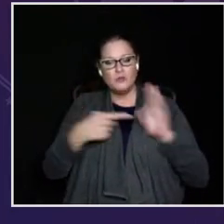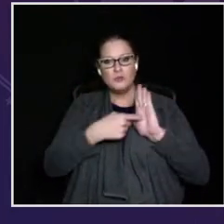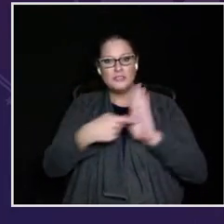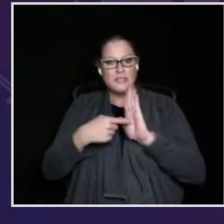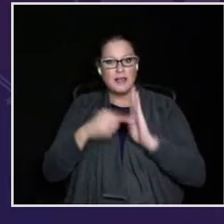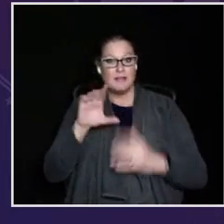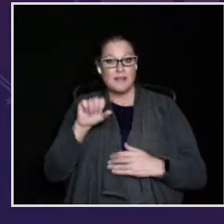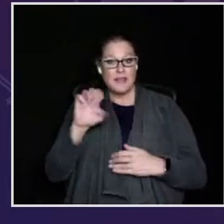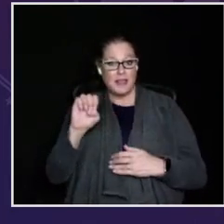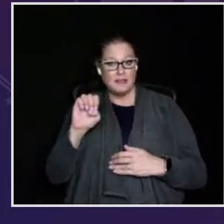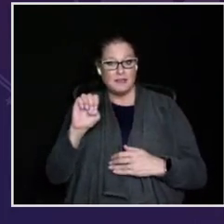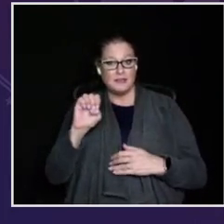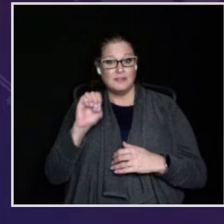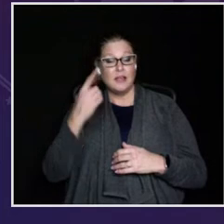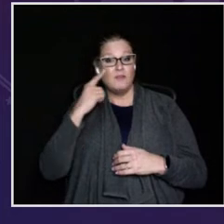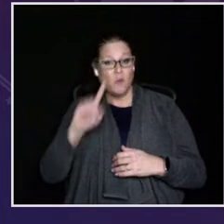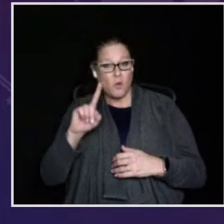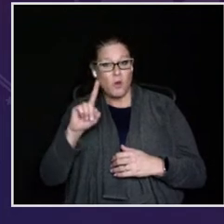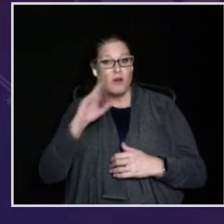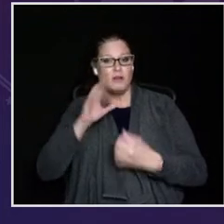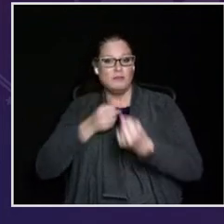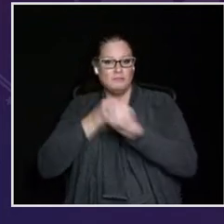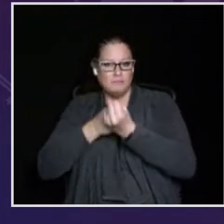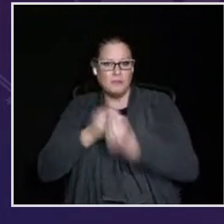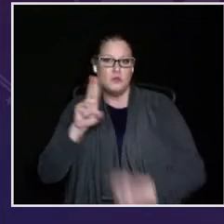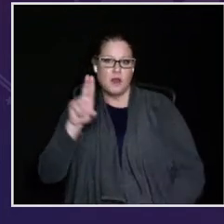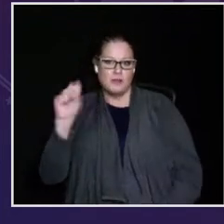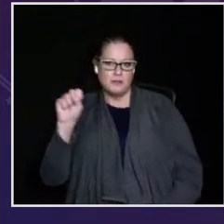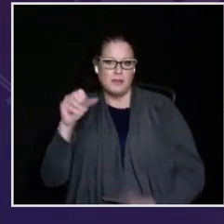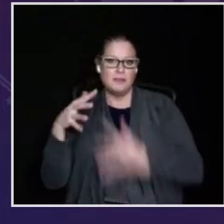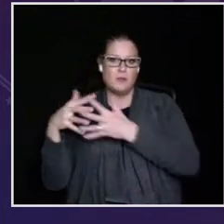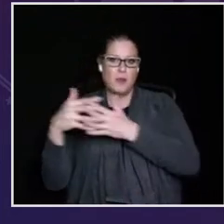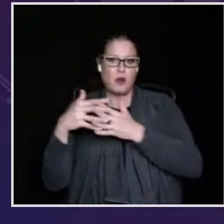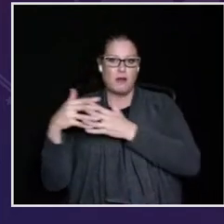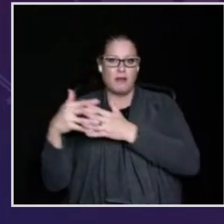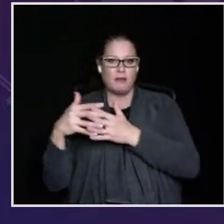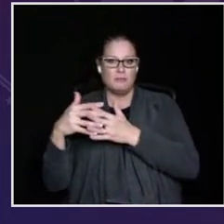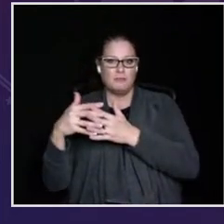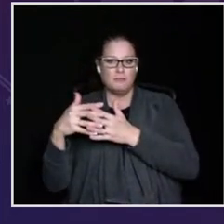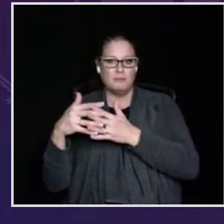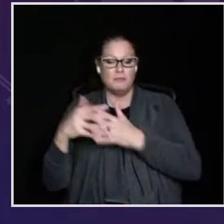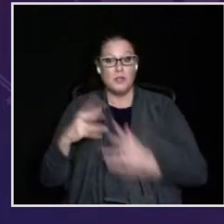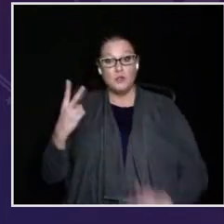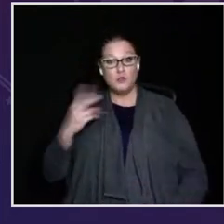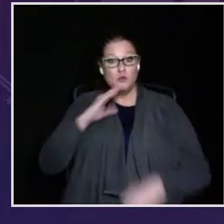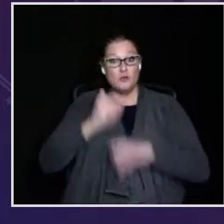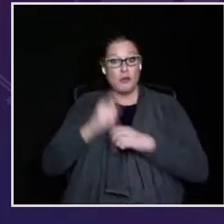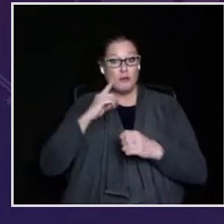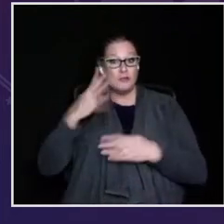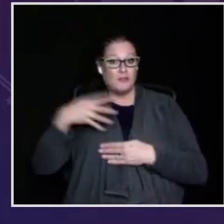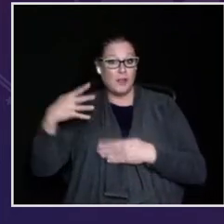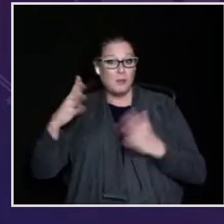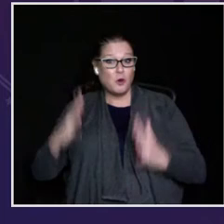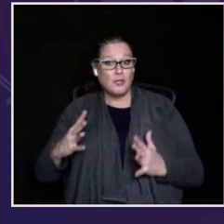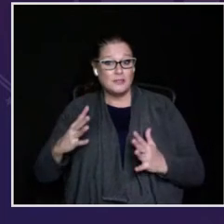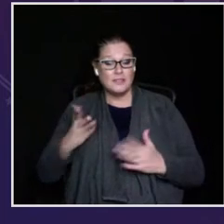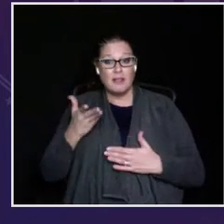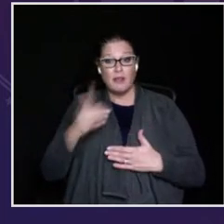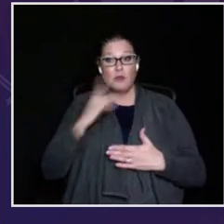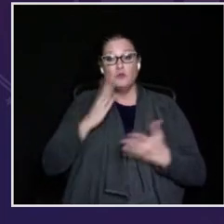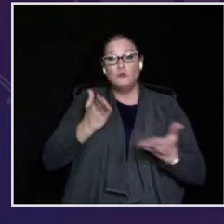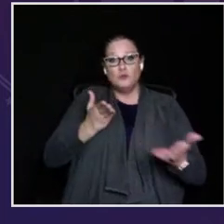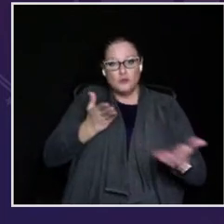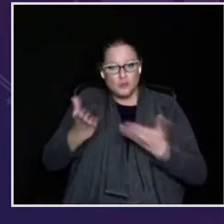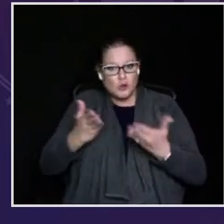raised our placard and stated that we were there to present the case on behalf of the United States of America.